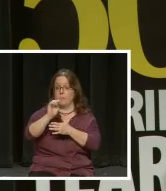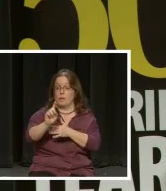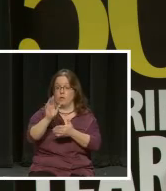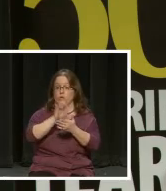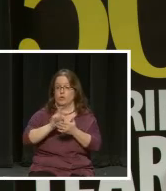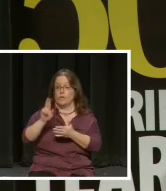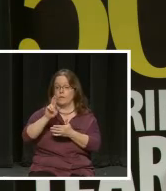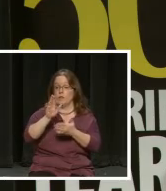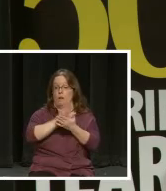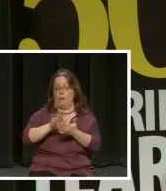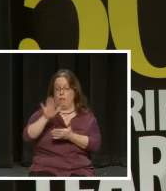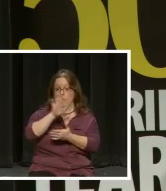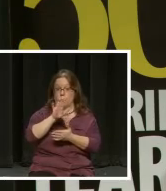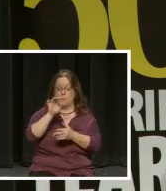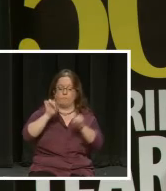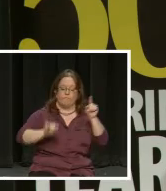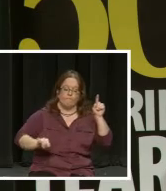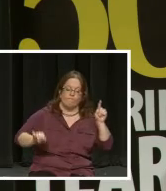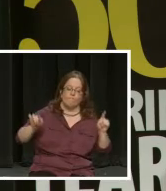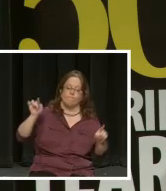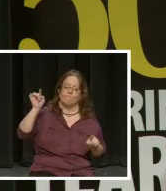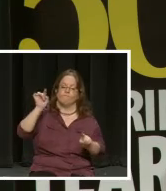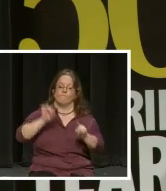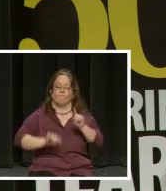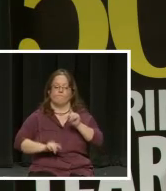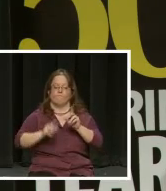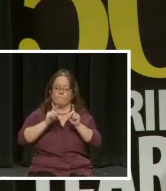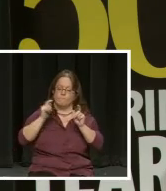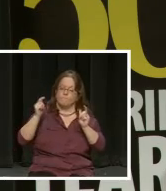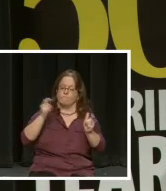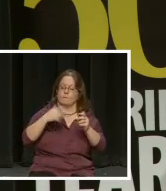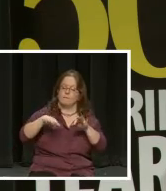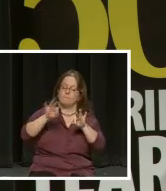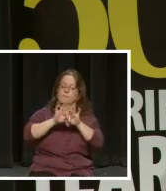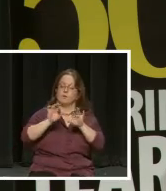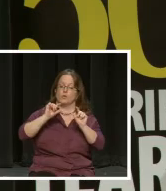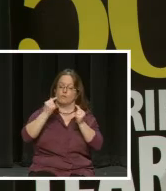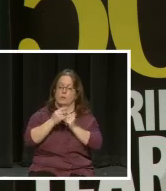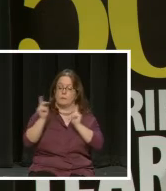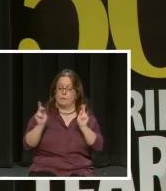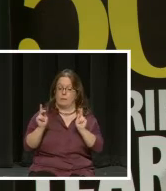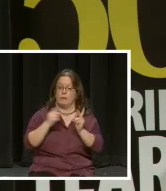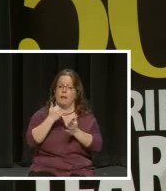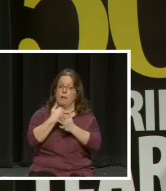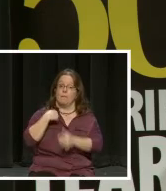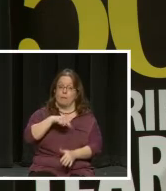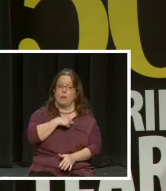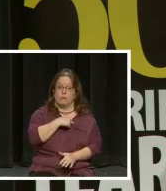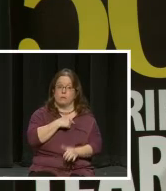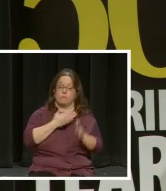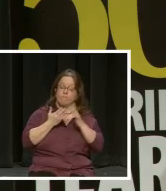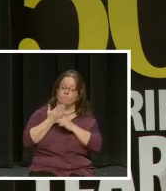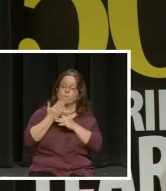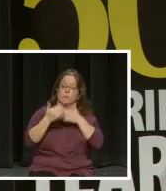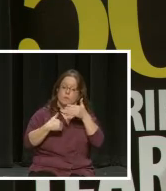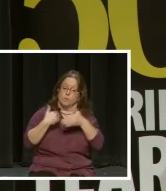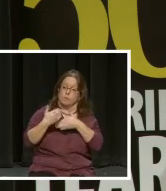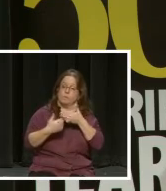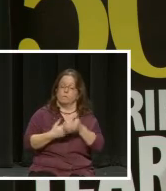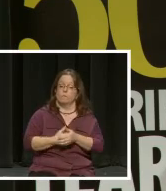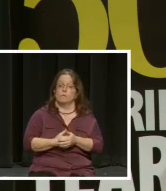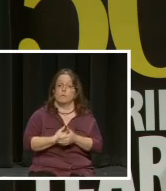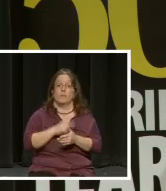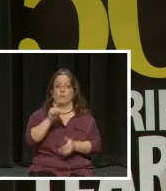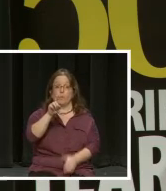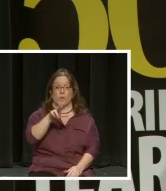see we had a very diverse and rich group of individuals who helped us through this process. We